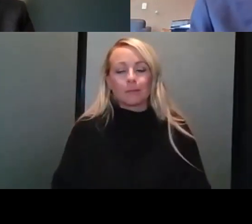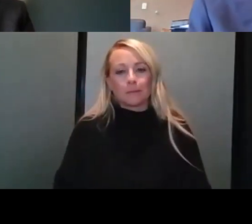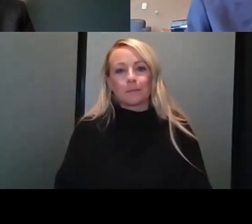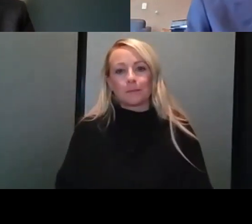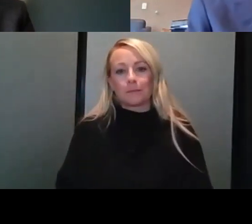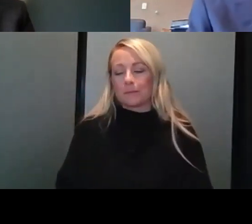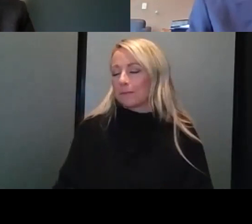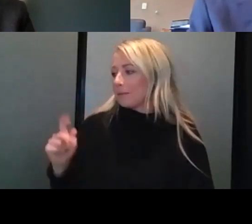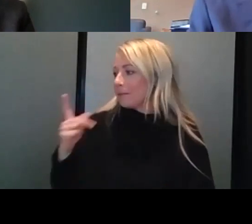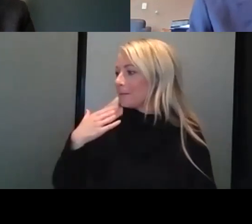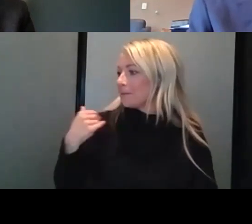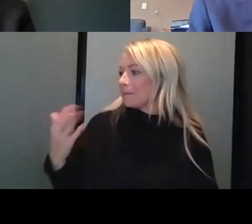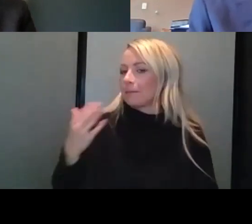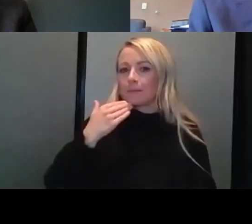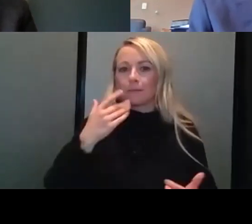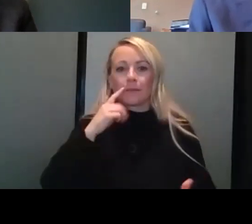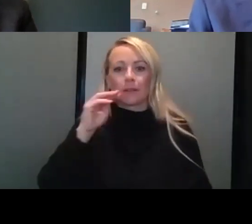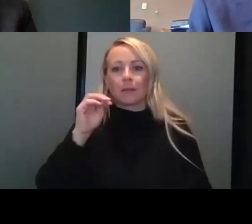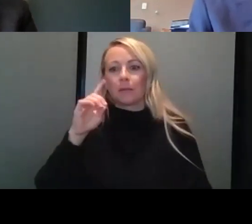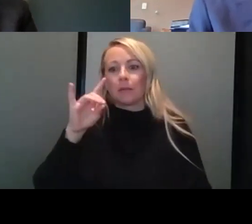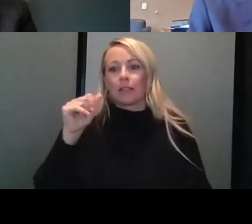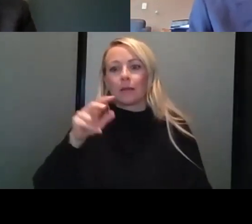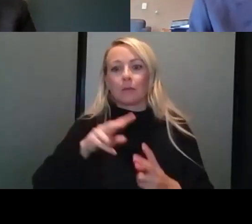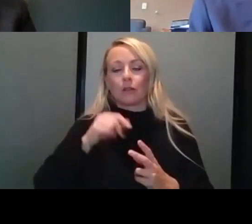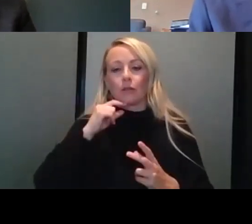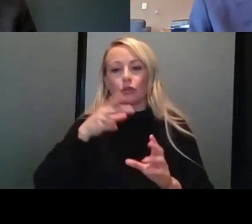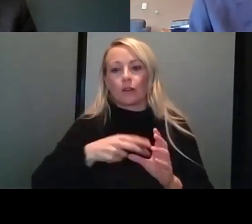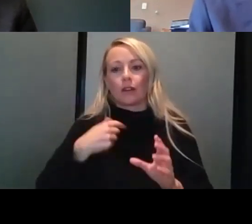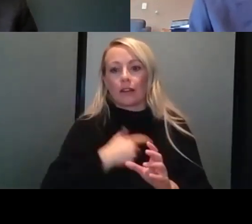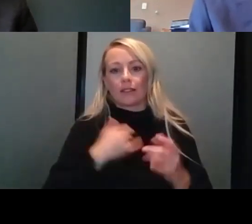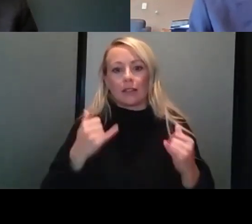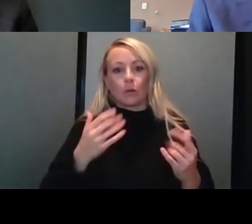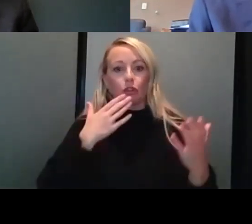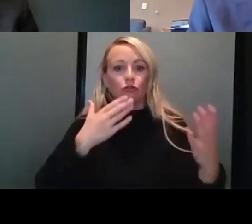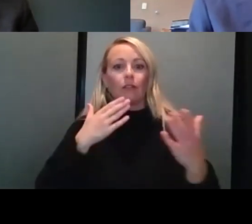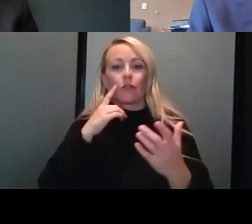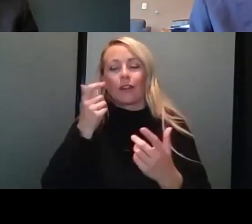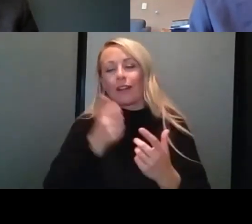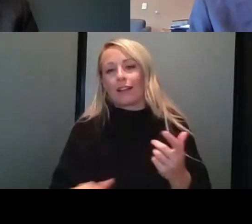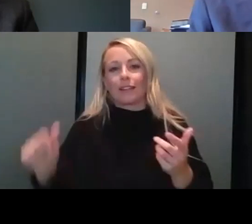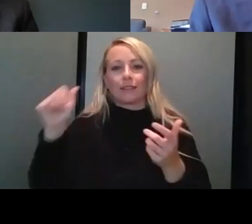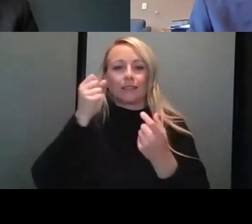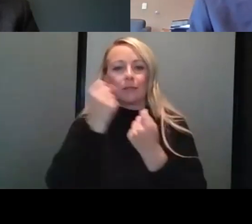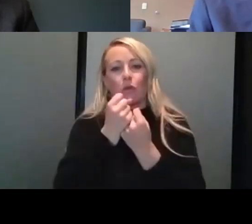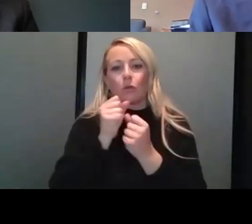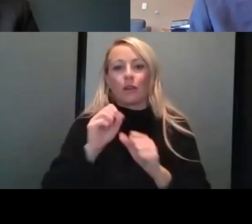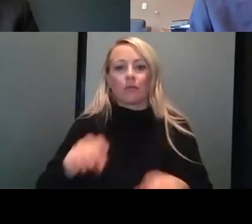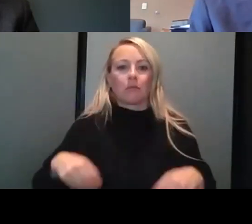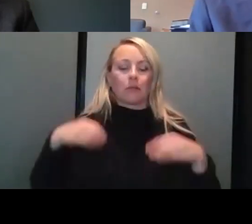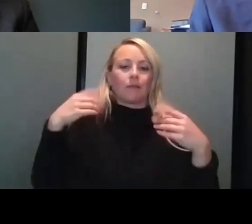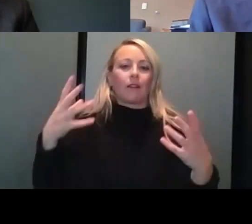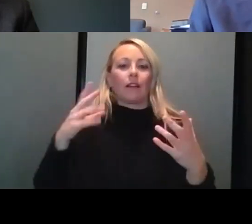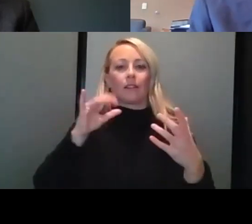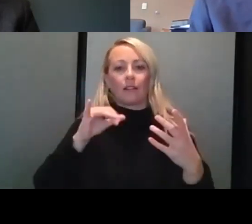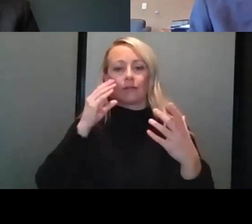Thank you. Thank you to our media partners for joining us today. Um, we are grateful for any support you can provide and sharing this information,